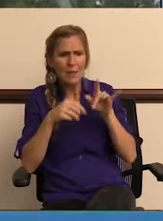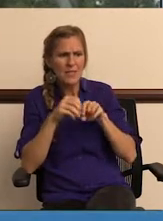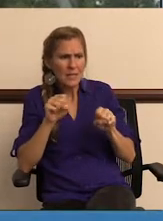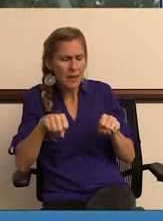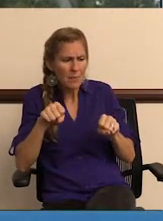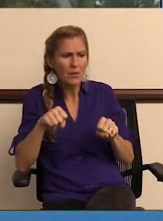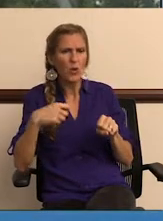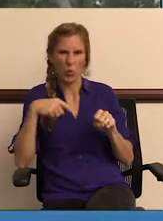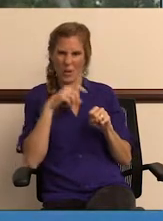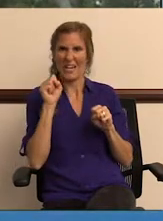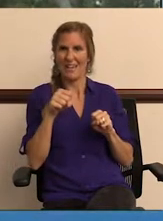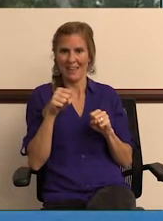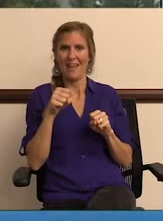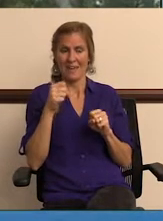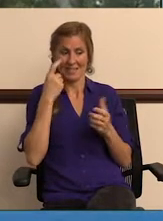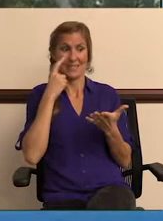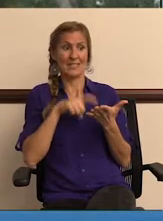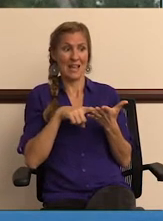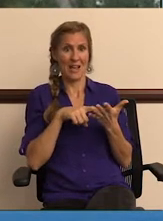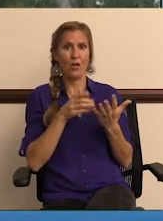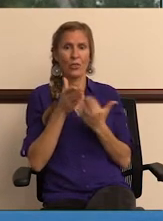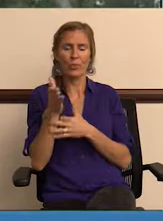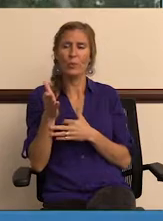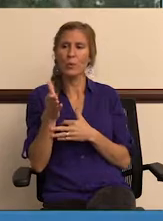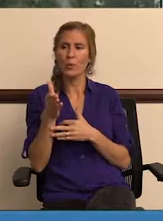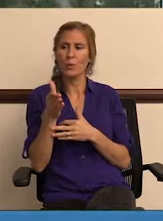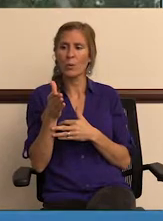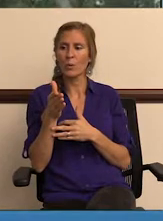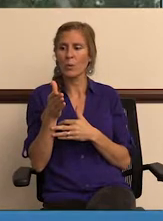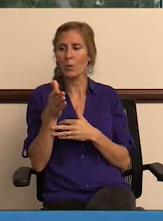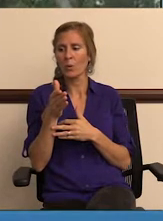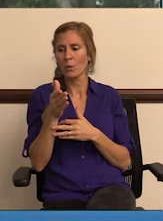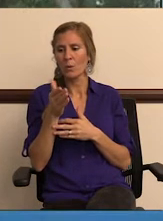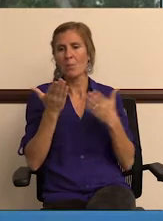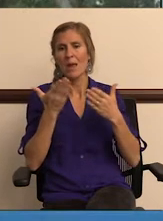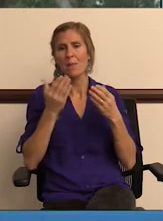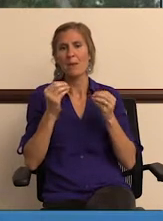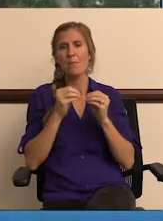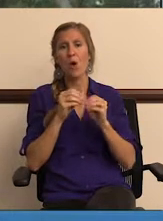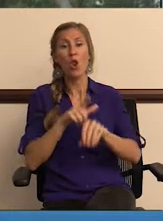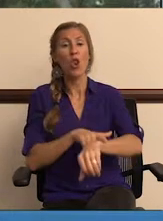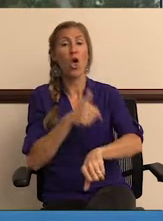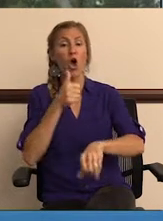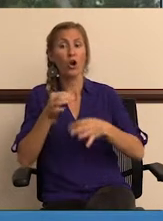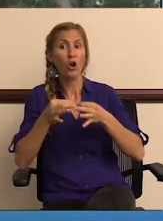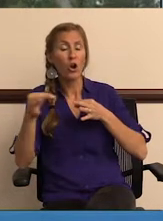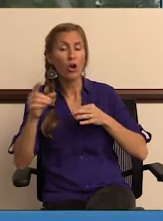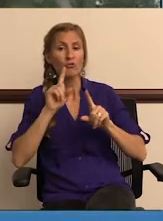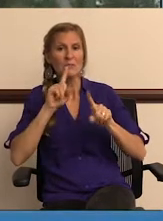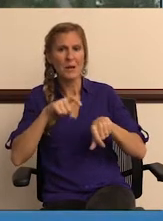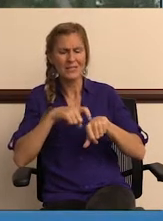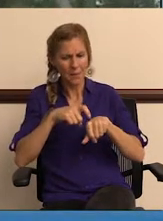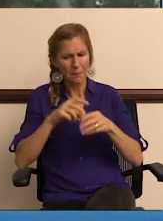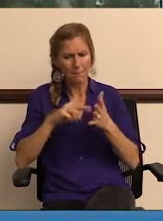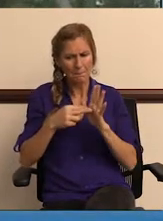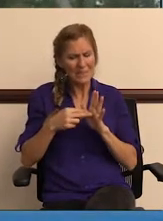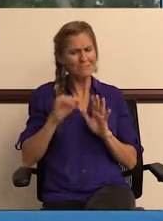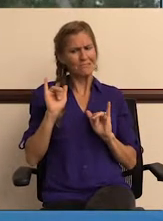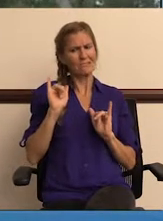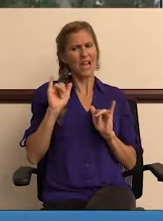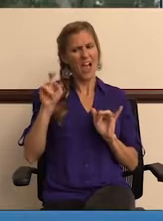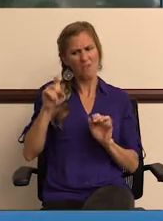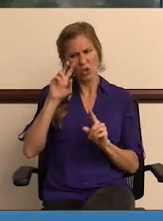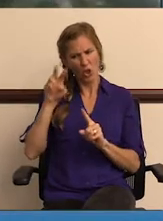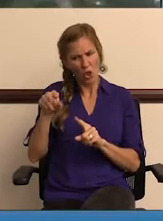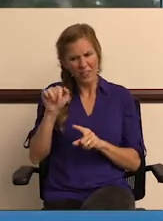capability. So we can tell through maybe a prolonged response time that there's a